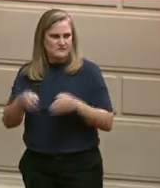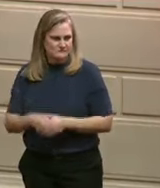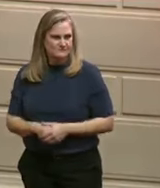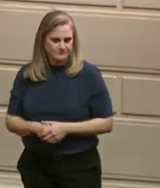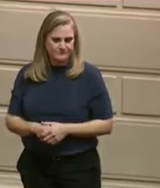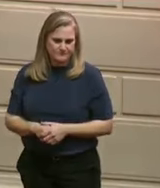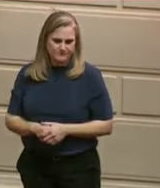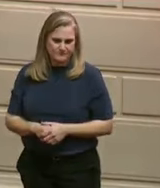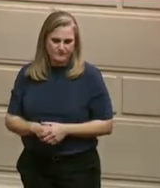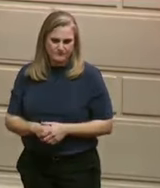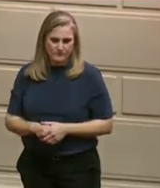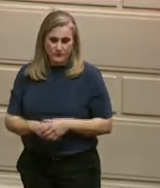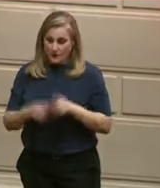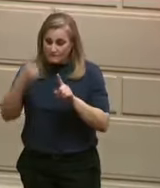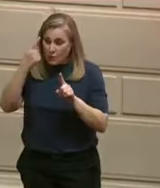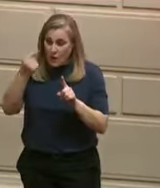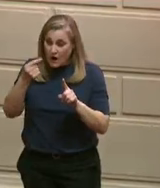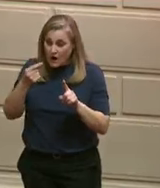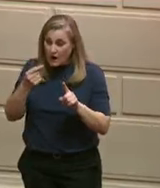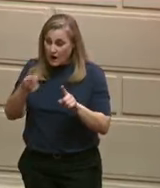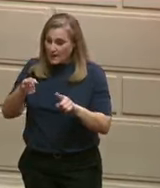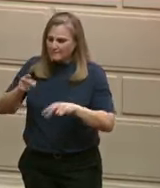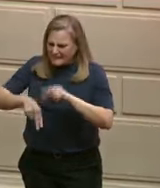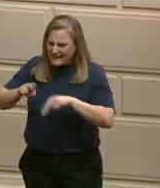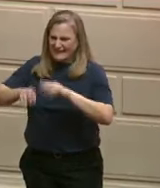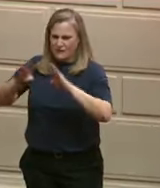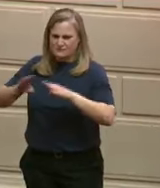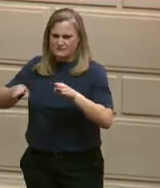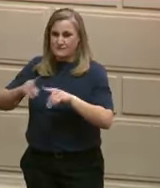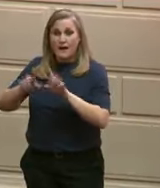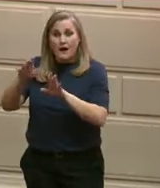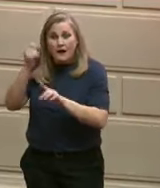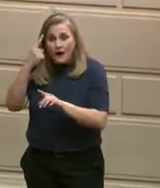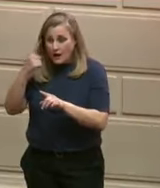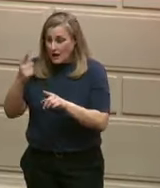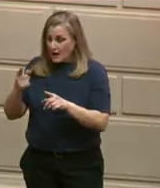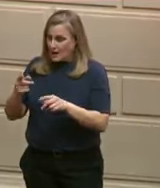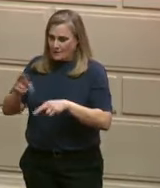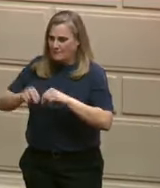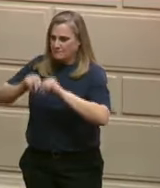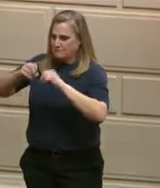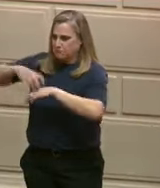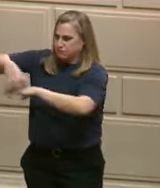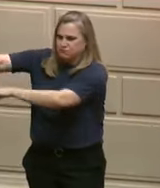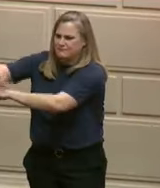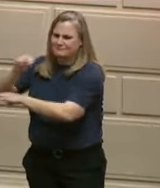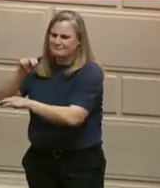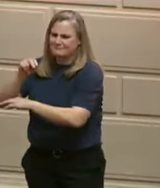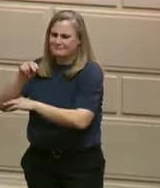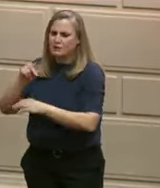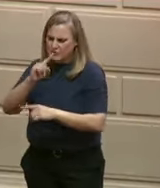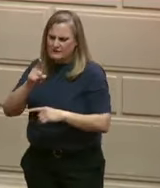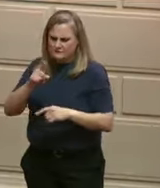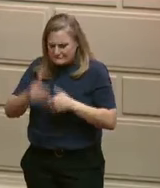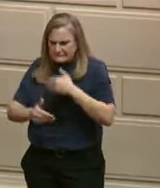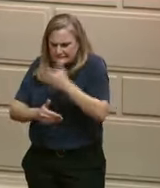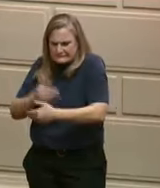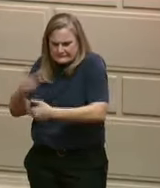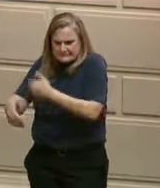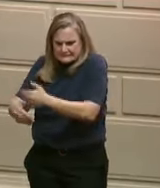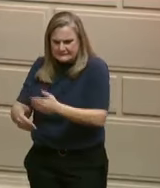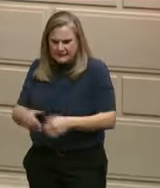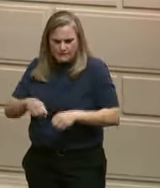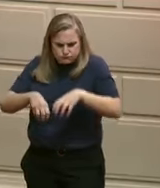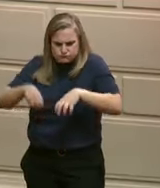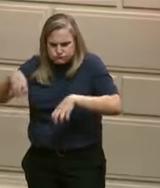continue to see signs of progress. Under our leadership of Housing Secretary Stephen Pryott, we already have 1